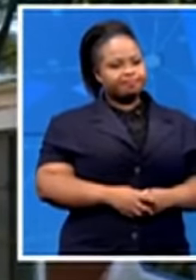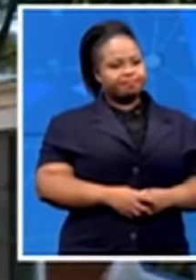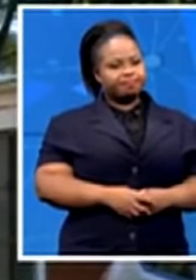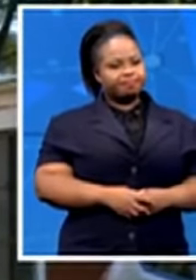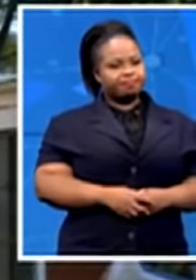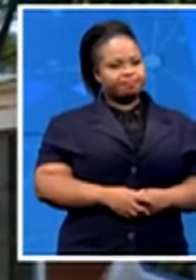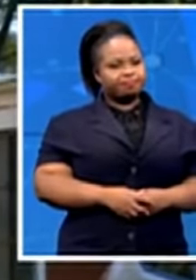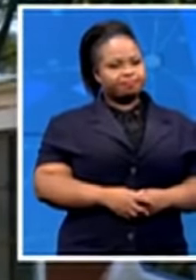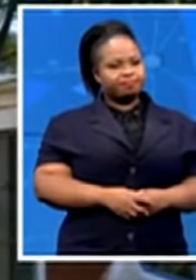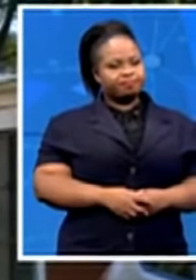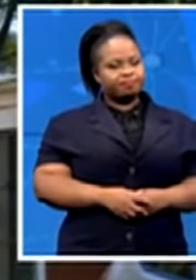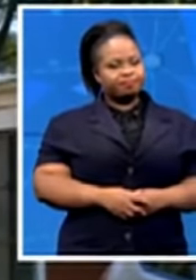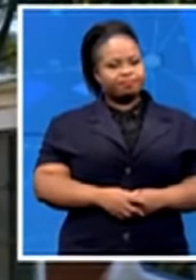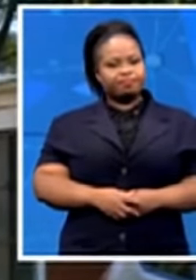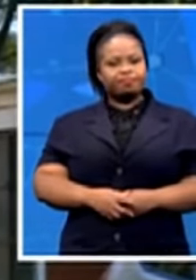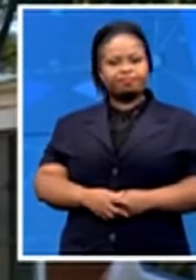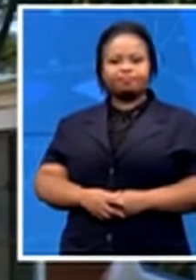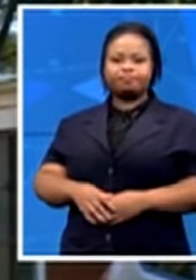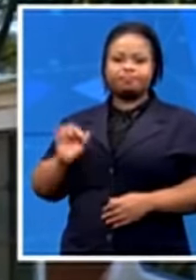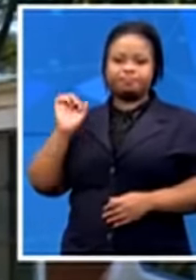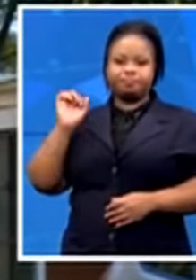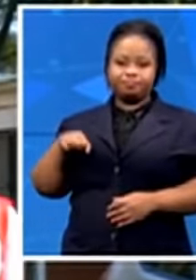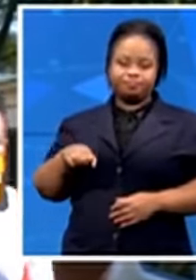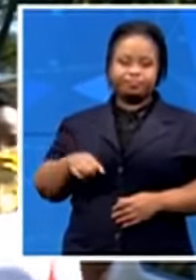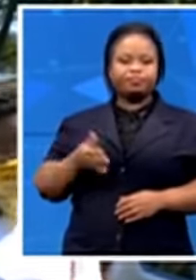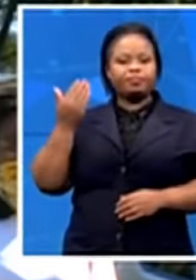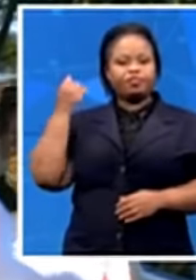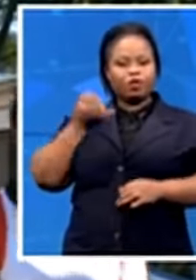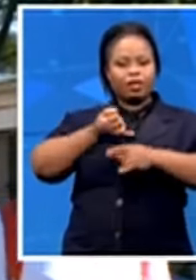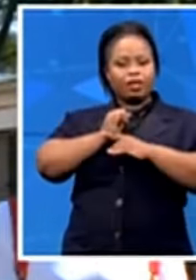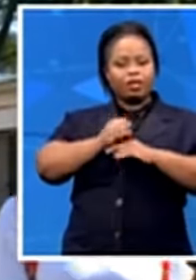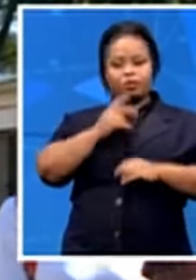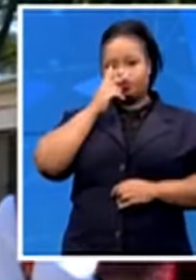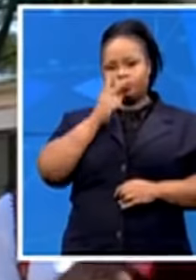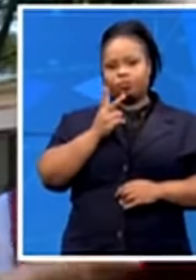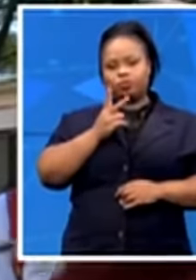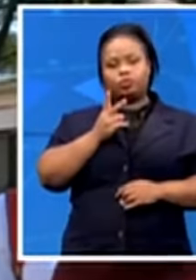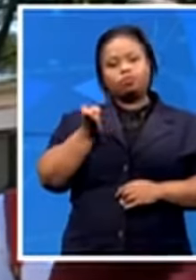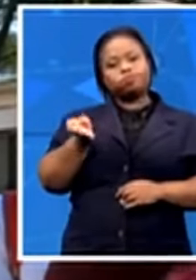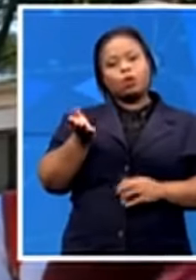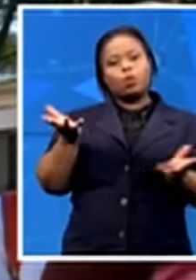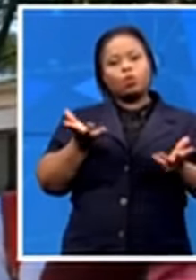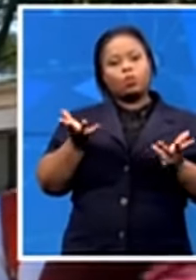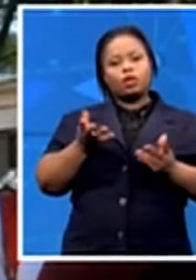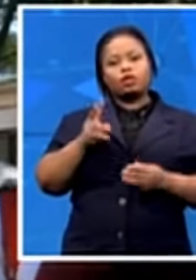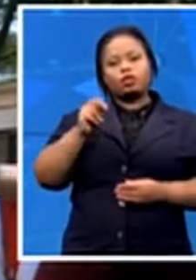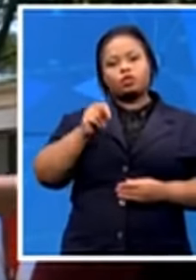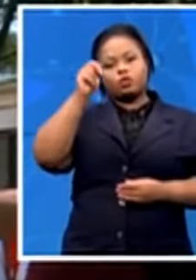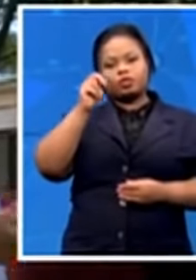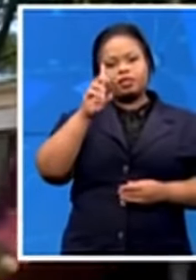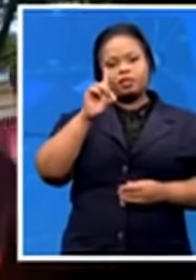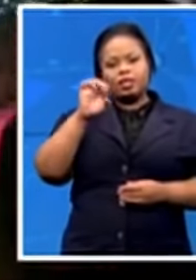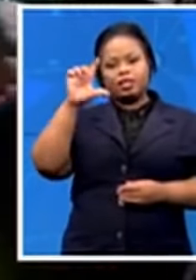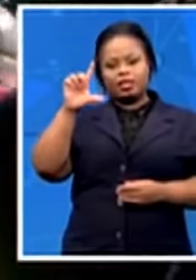Yeah, Blaine, I mean, earlier on, I'm sure you saw us. were in Northdale where some of the residents were actually